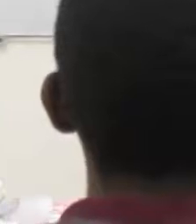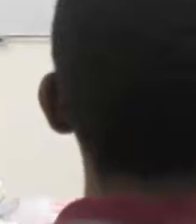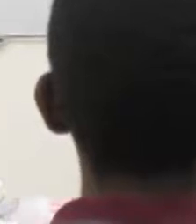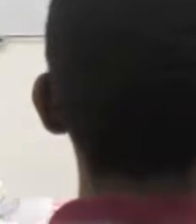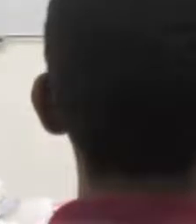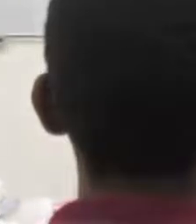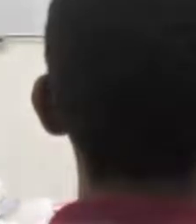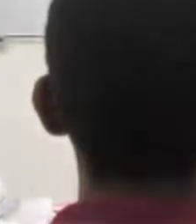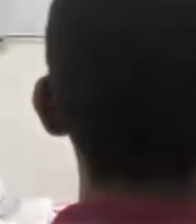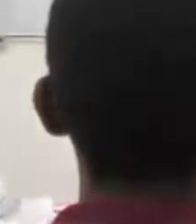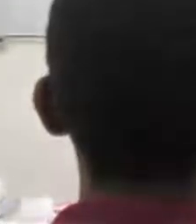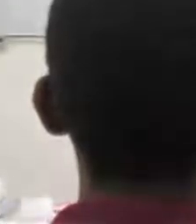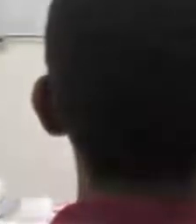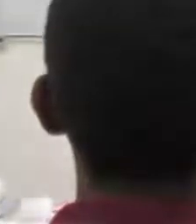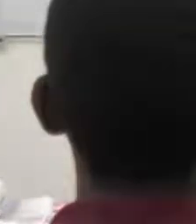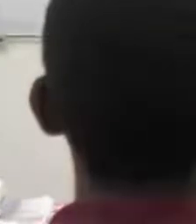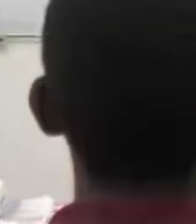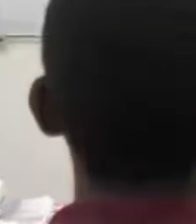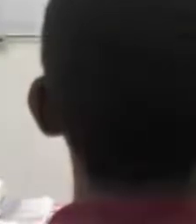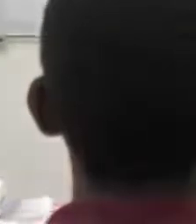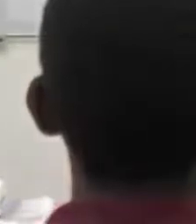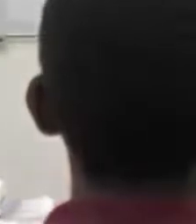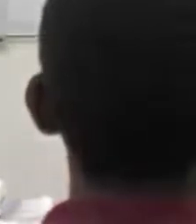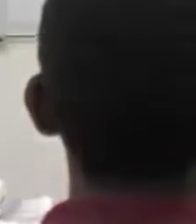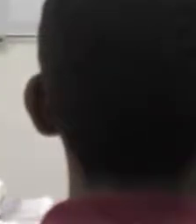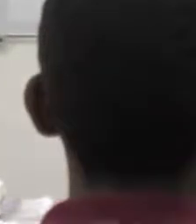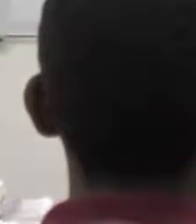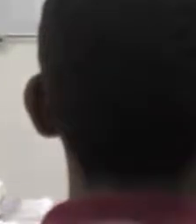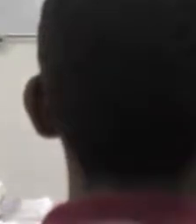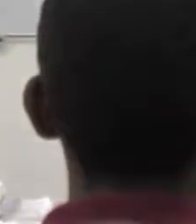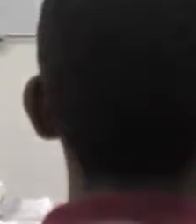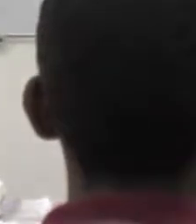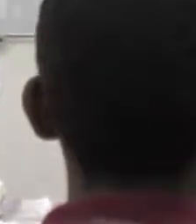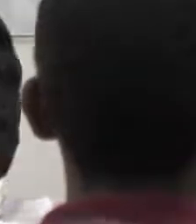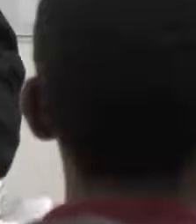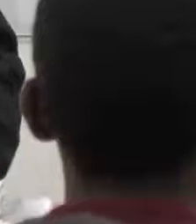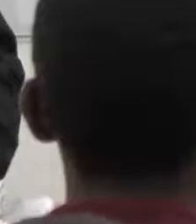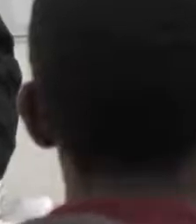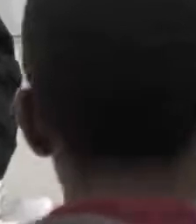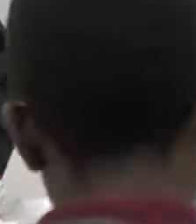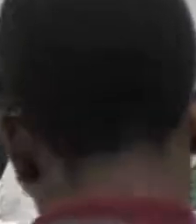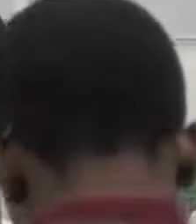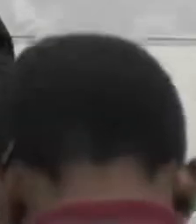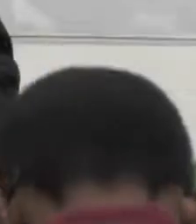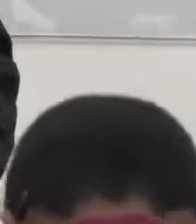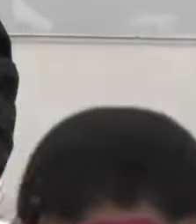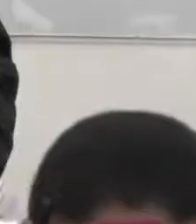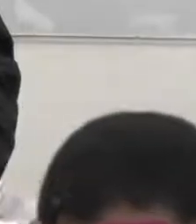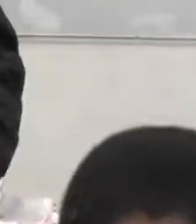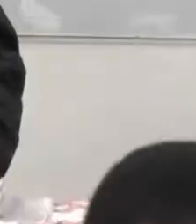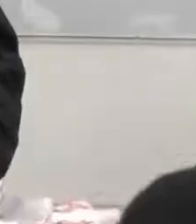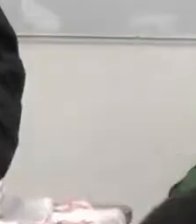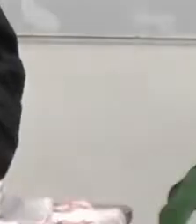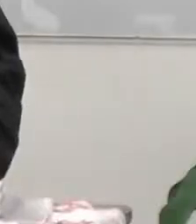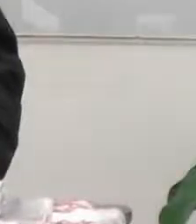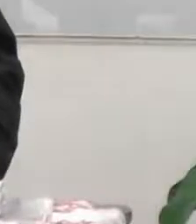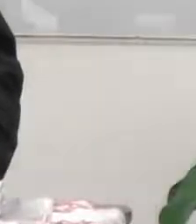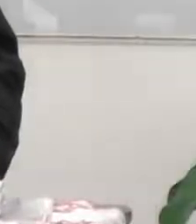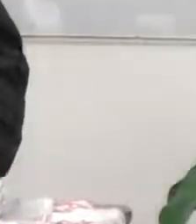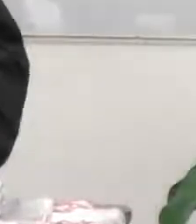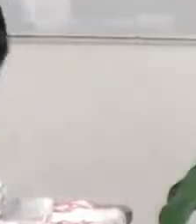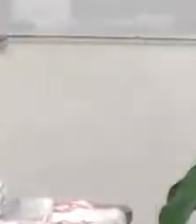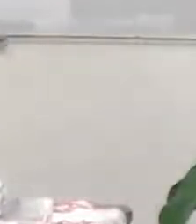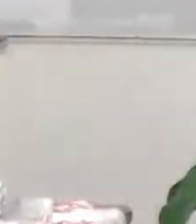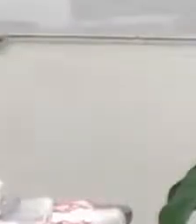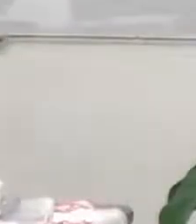But to us it's truth and presence of the Lord. Now let us pray with the position of hand upon the classes, children, intermediaries, and